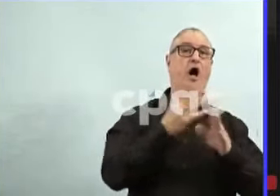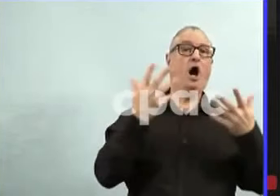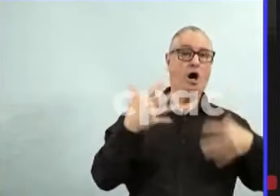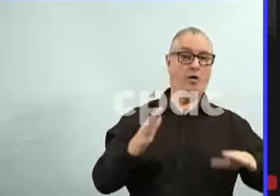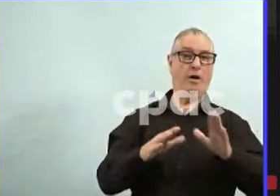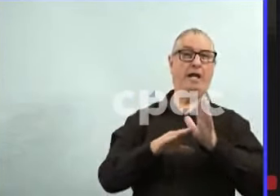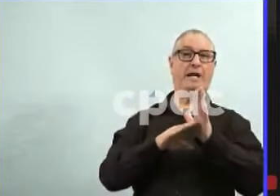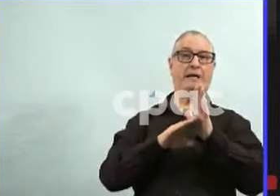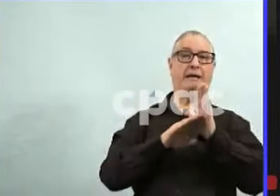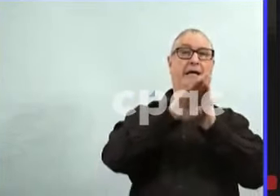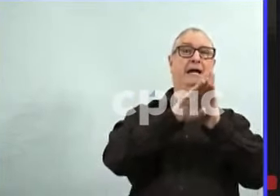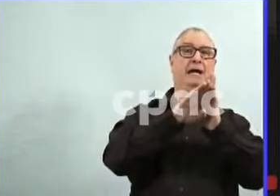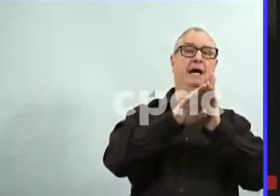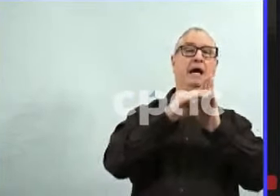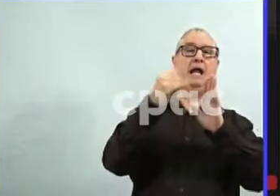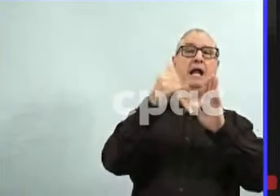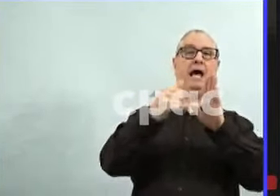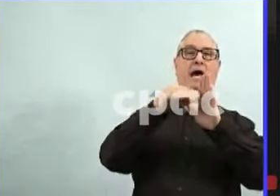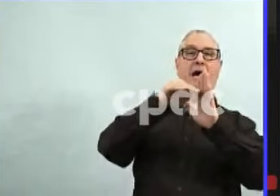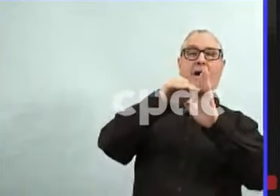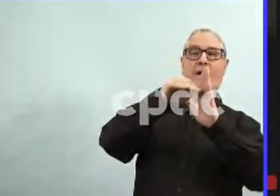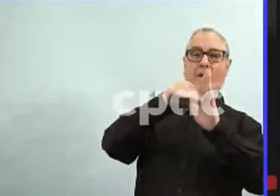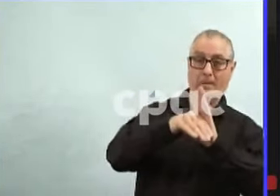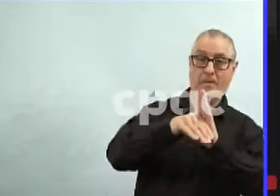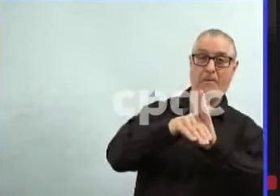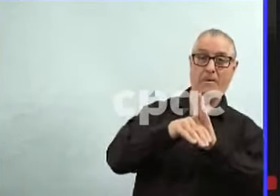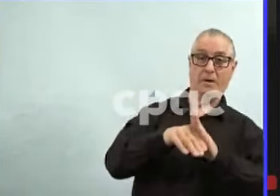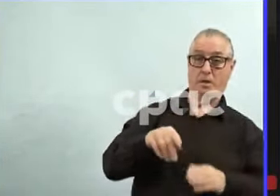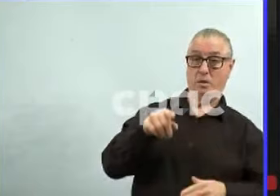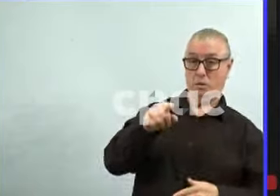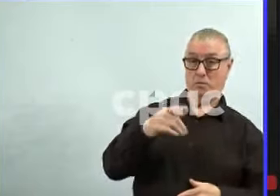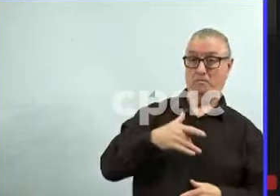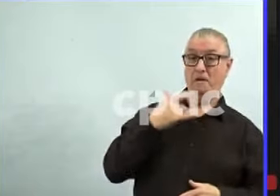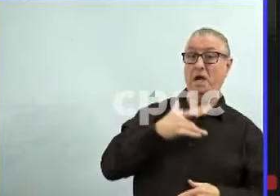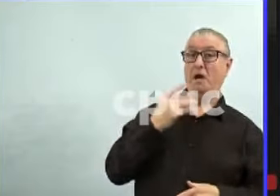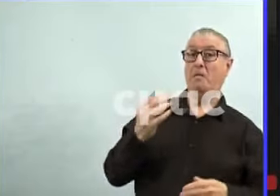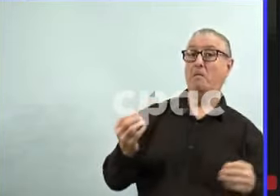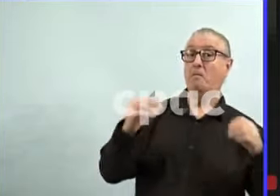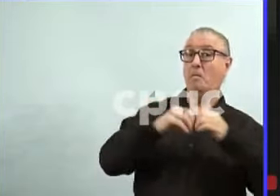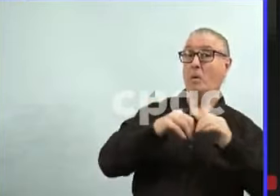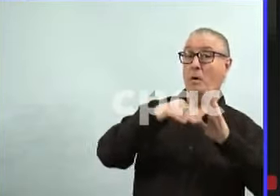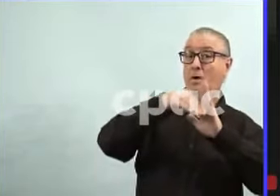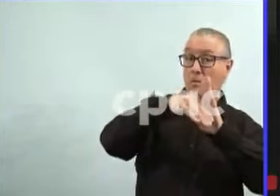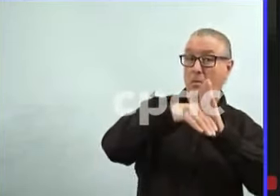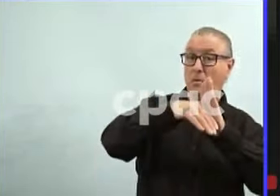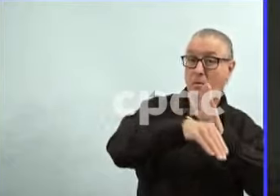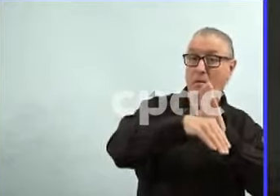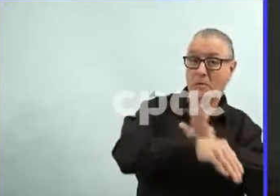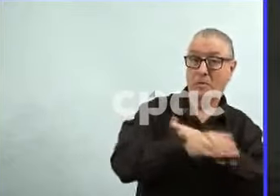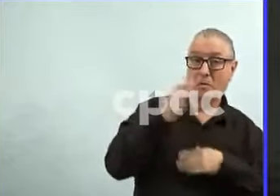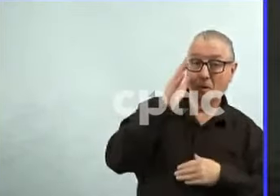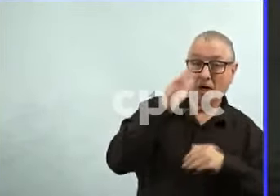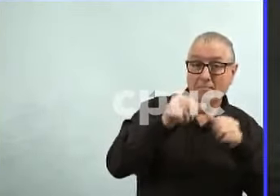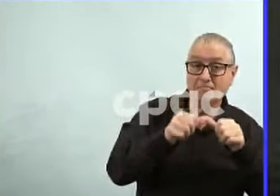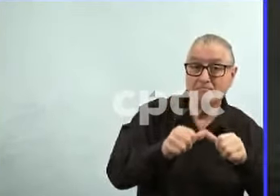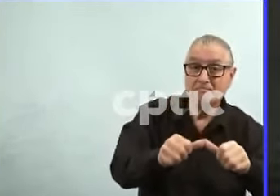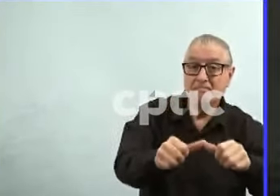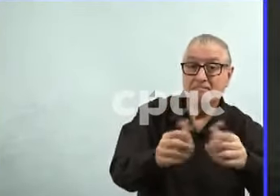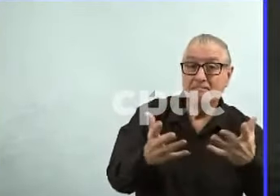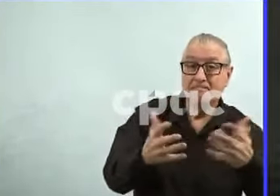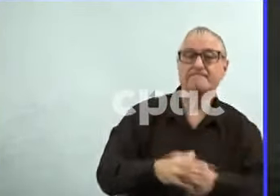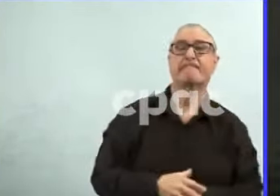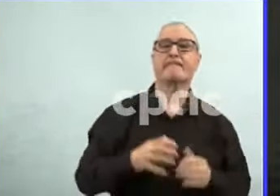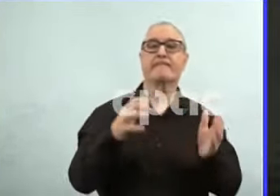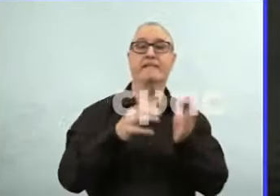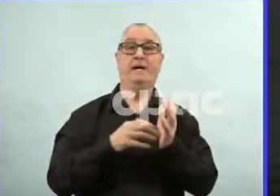be that we're hopefully going to start to see a downward trend in cases? So, I think we've already,